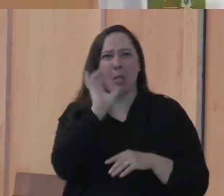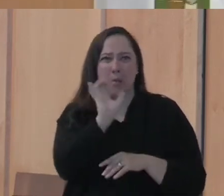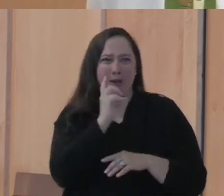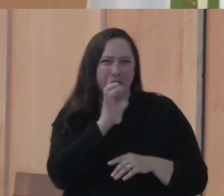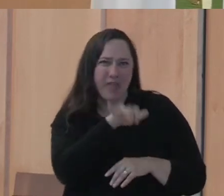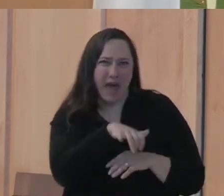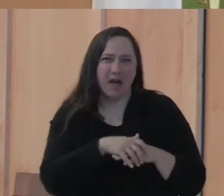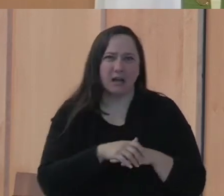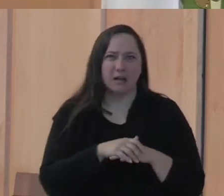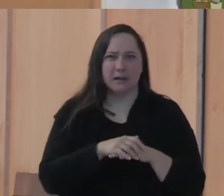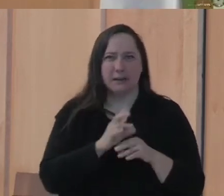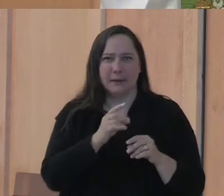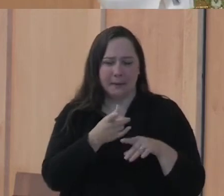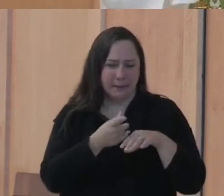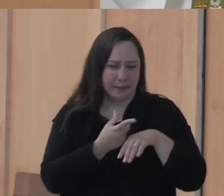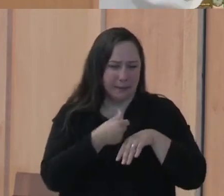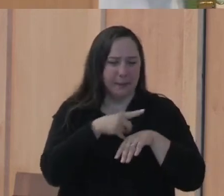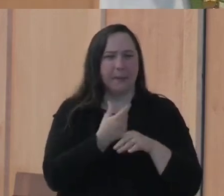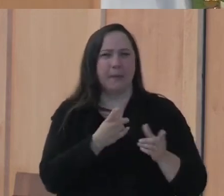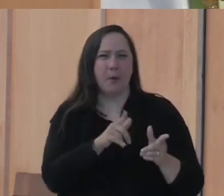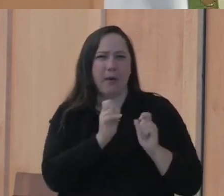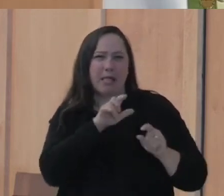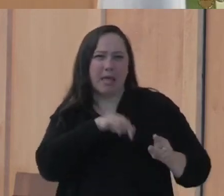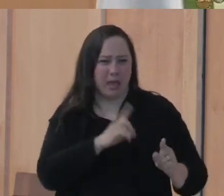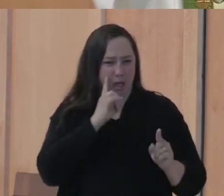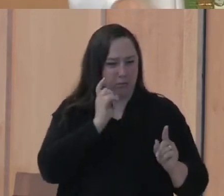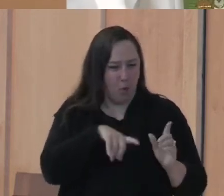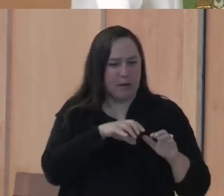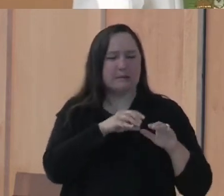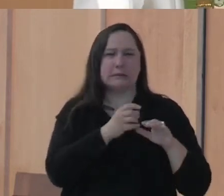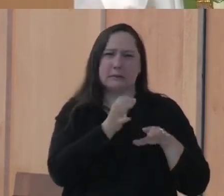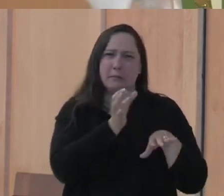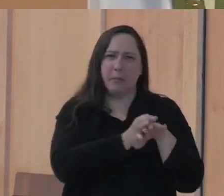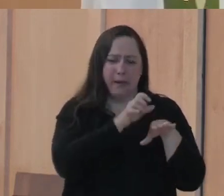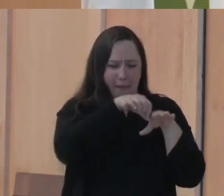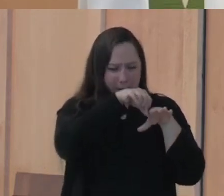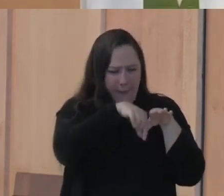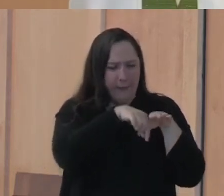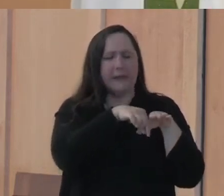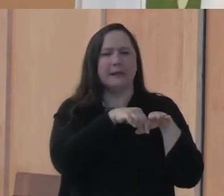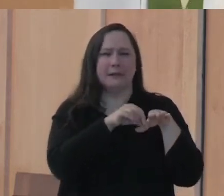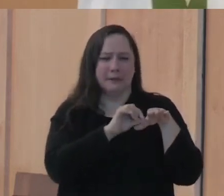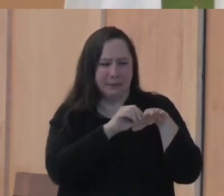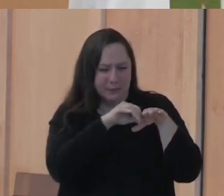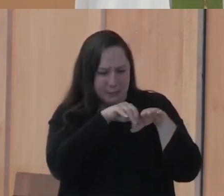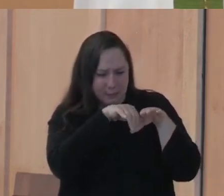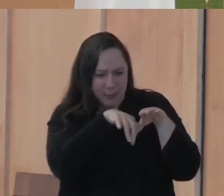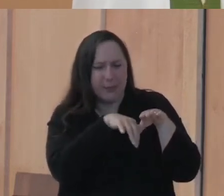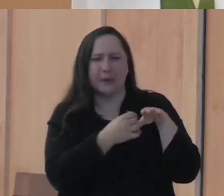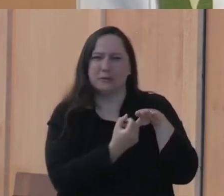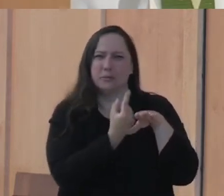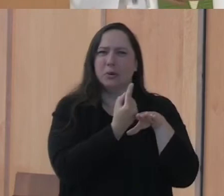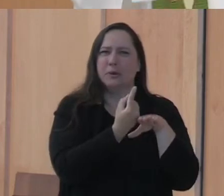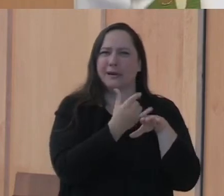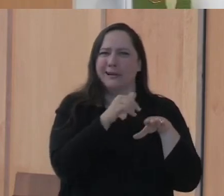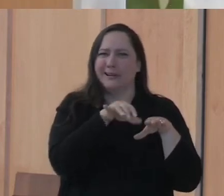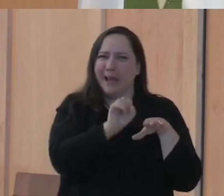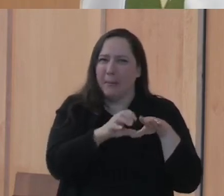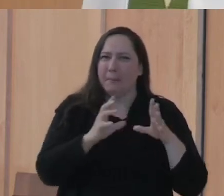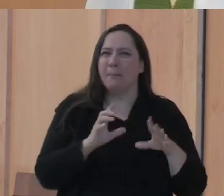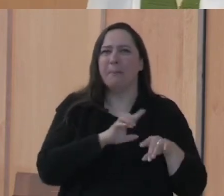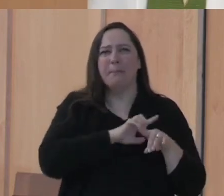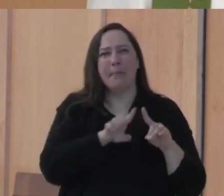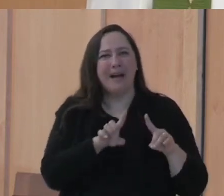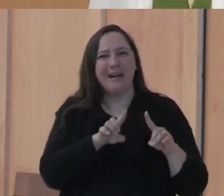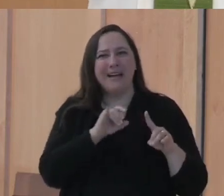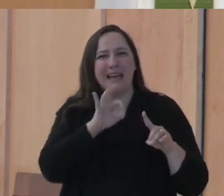This time, the seed goes down in, and it starts growing. The roots go out. It comes above ground. If you only